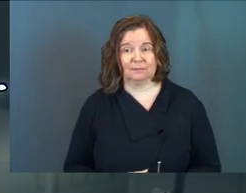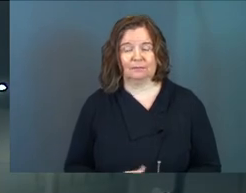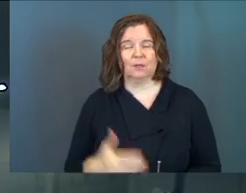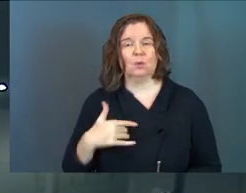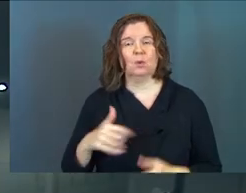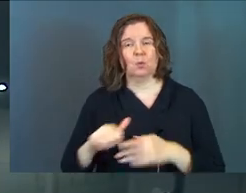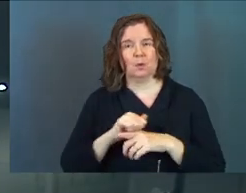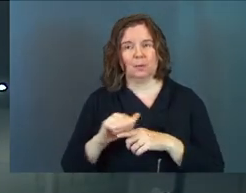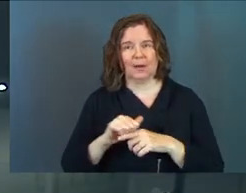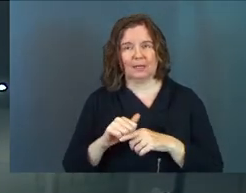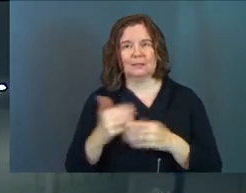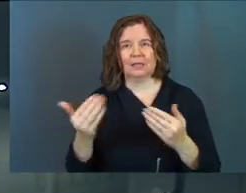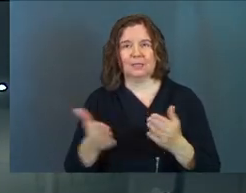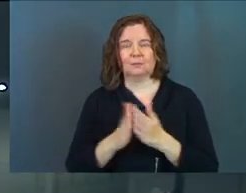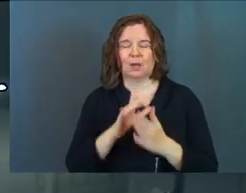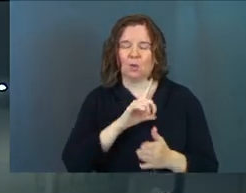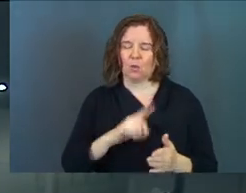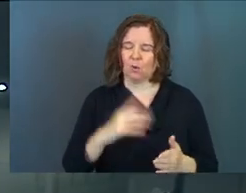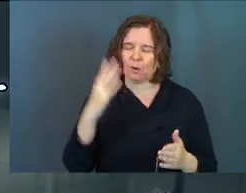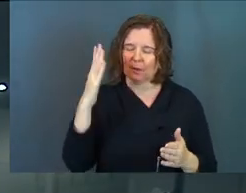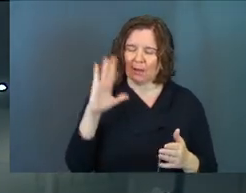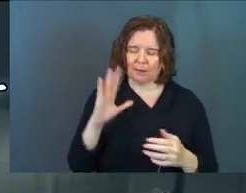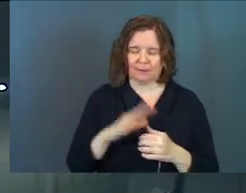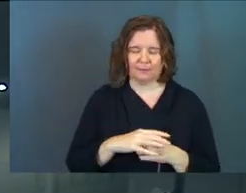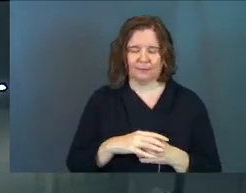so we're gonna practice this let's pray Lord God